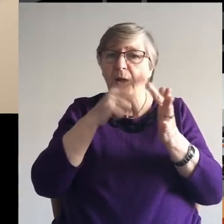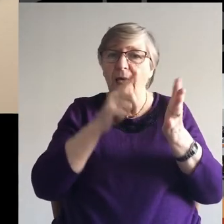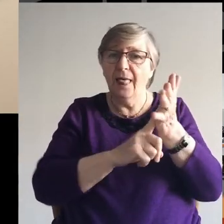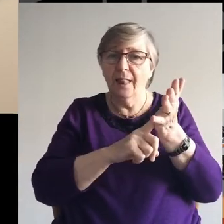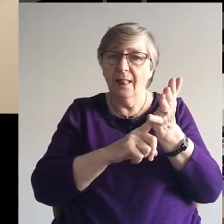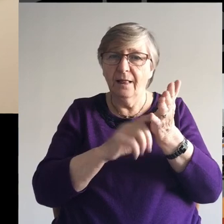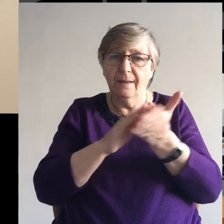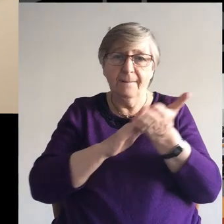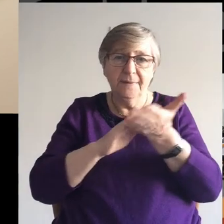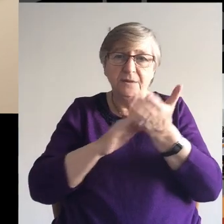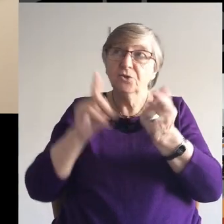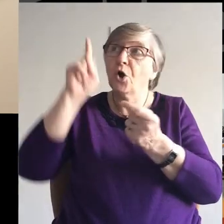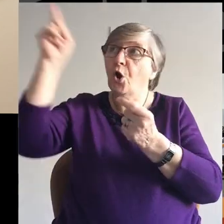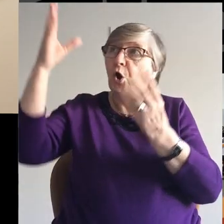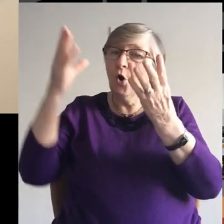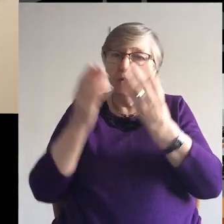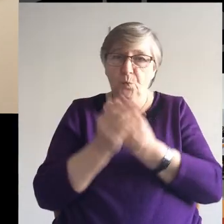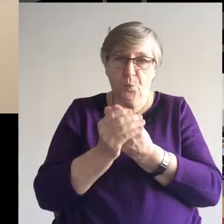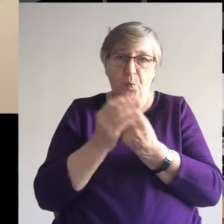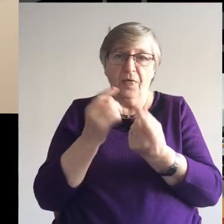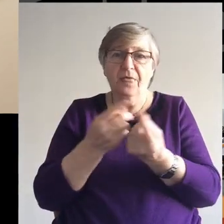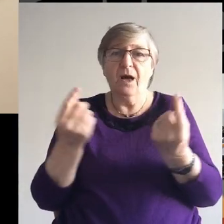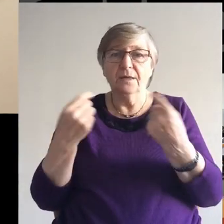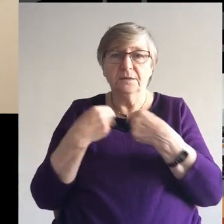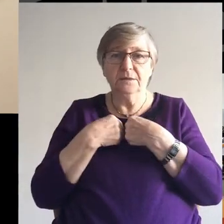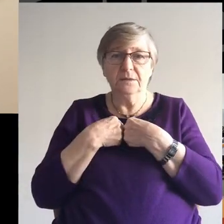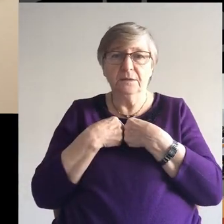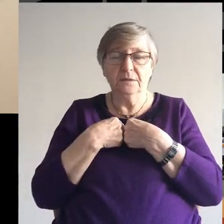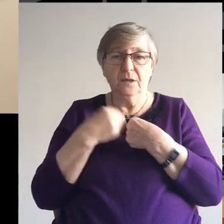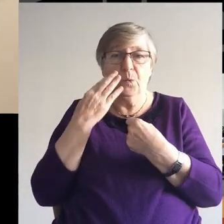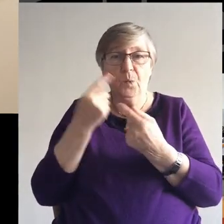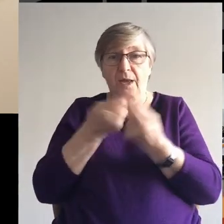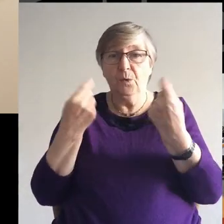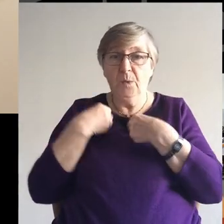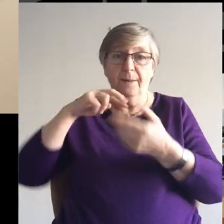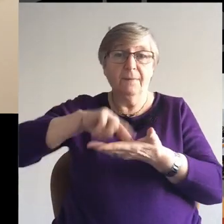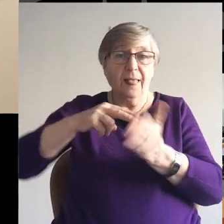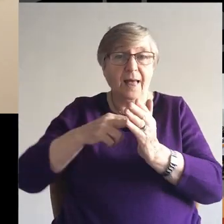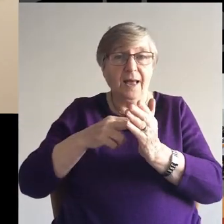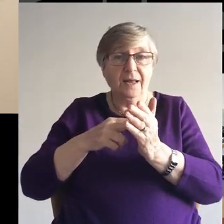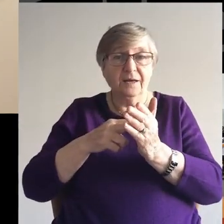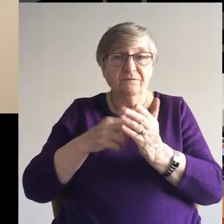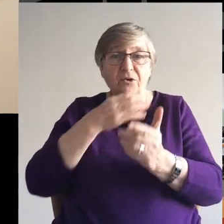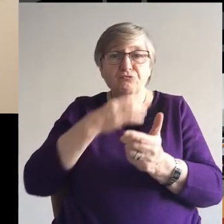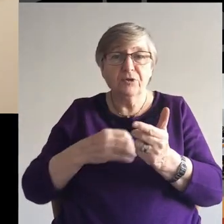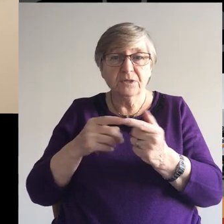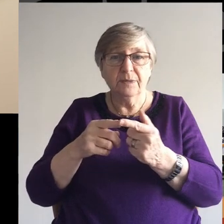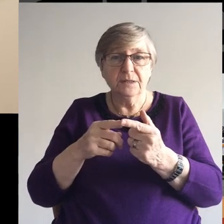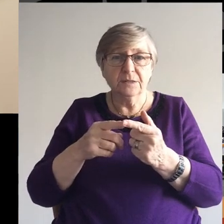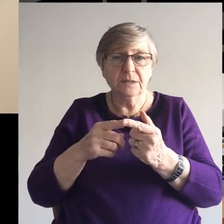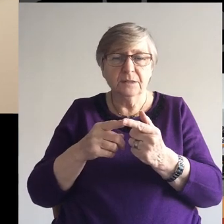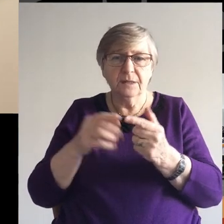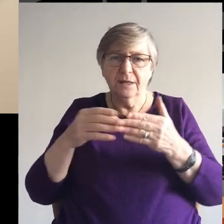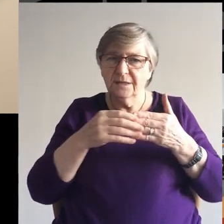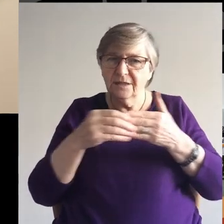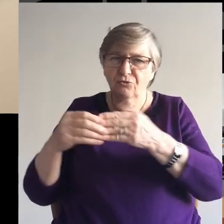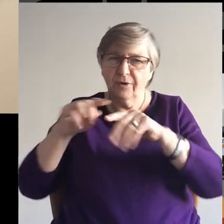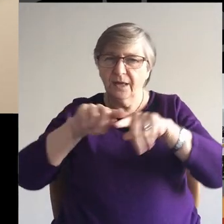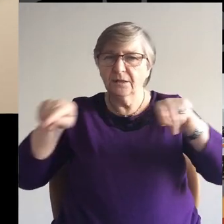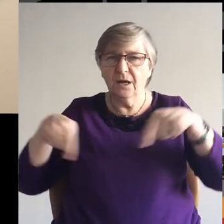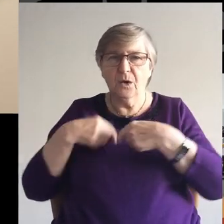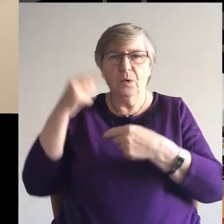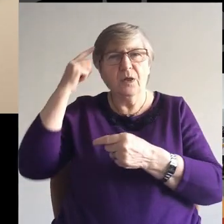God with us. In our planning for Christmas this month, we pray that you might direct our thoughts,